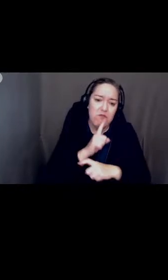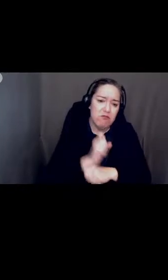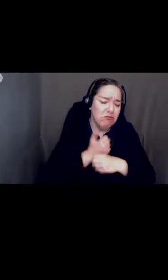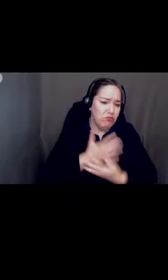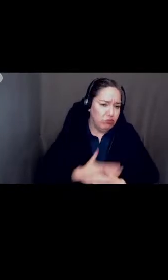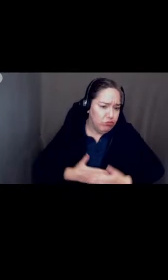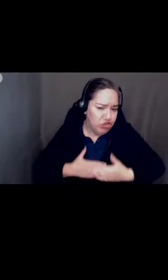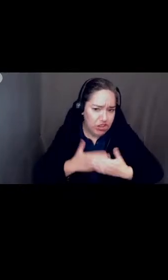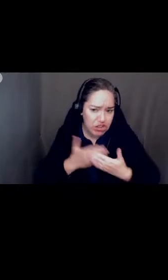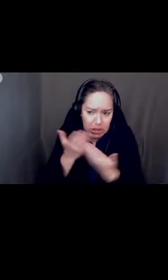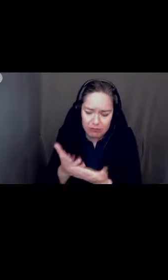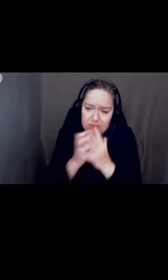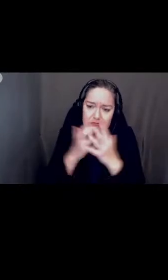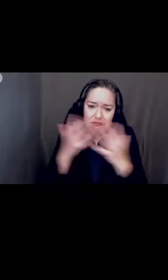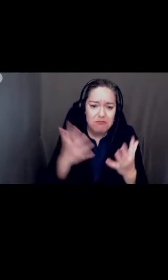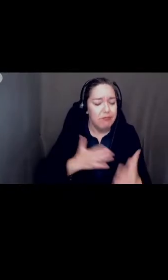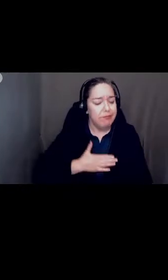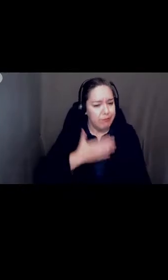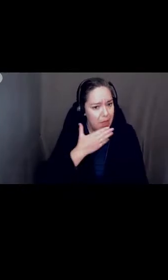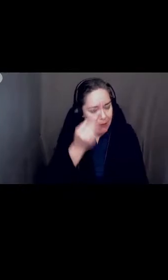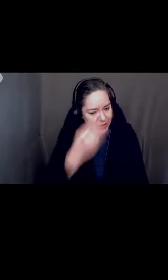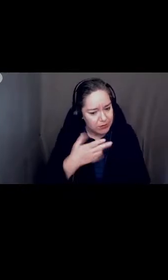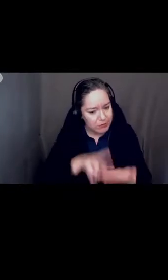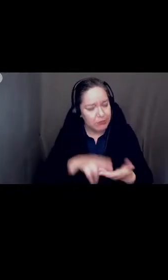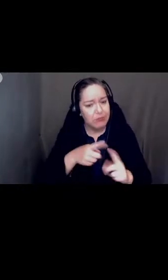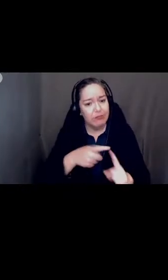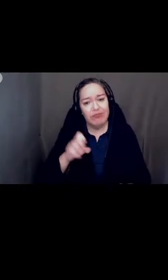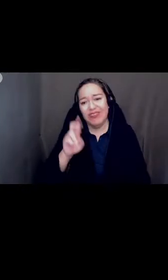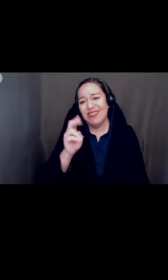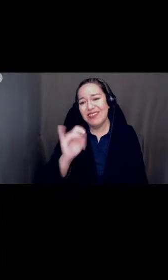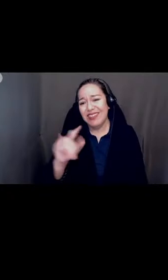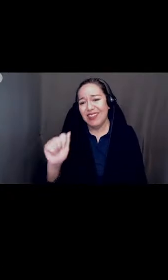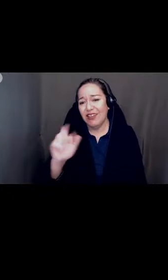my best cynthia rizzo bloomington high school teacher